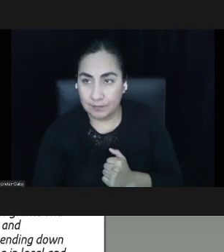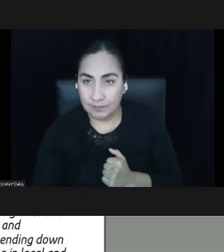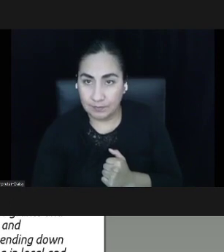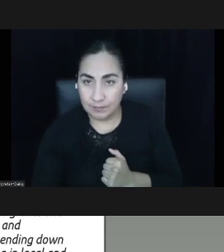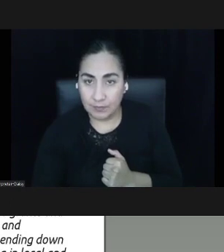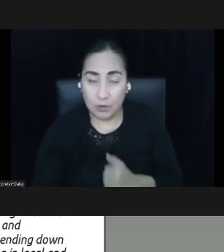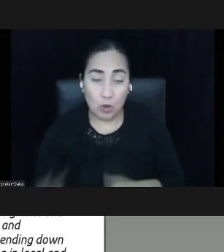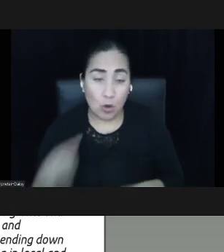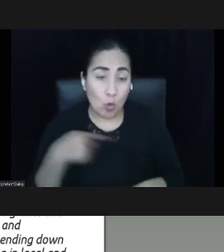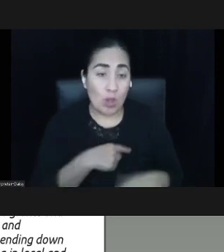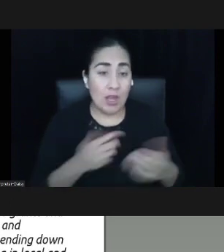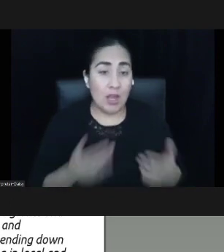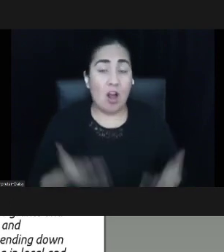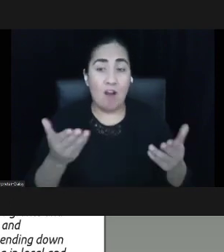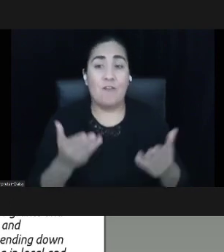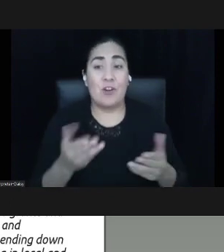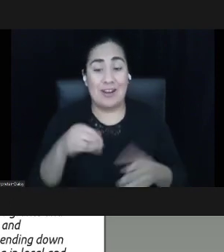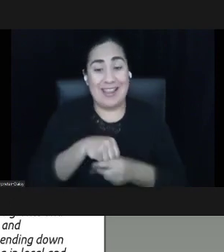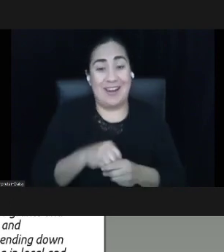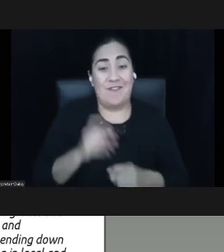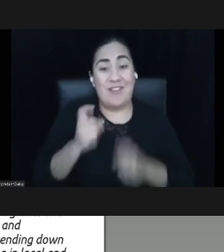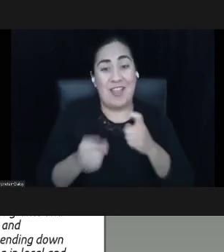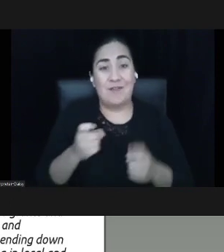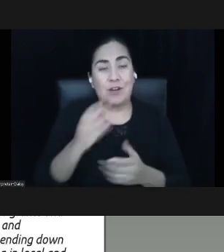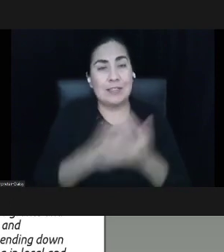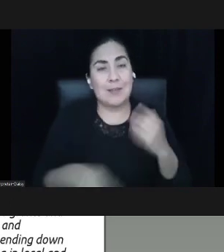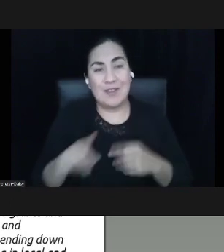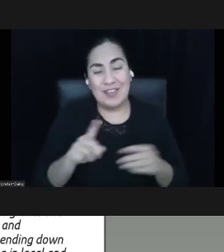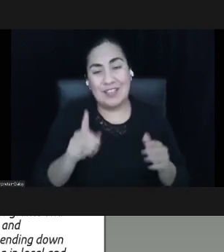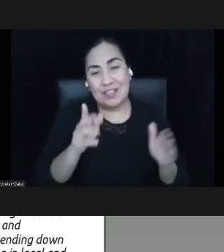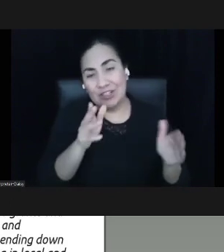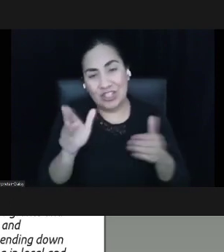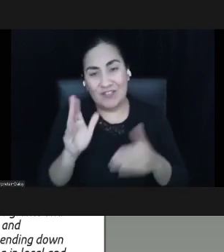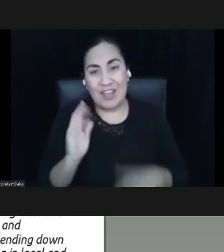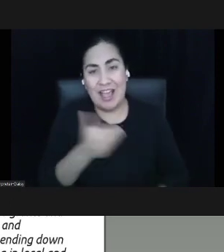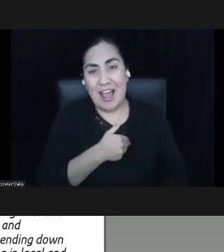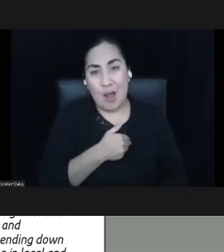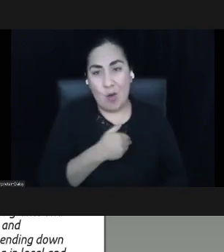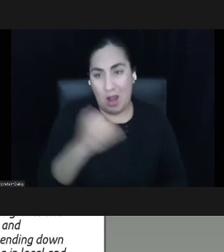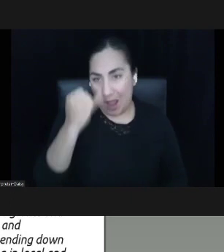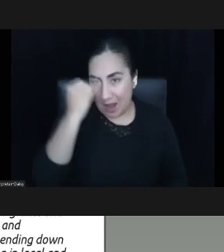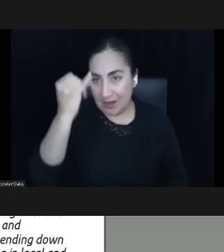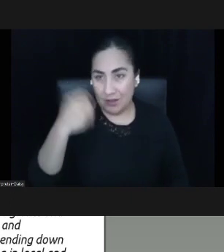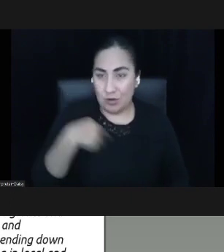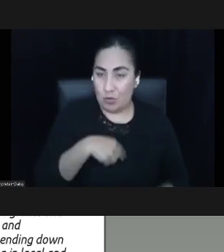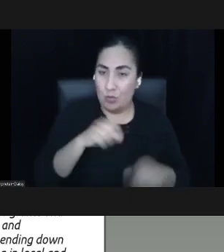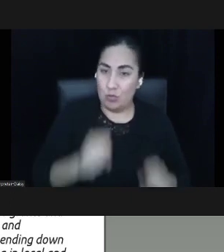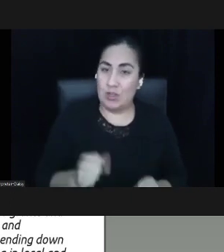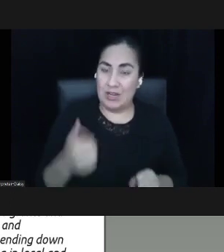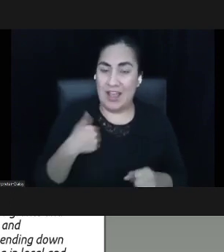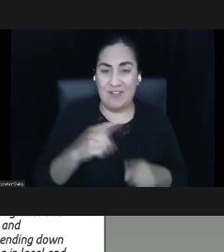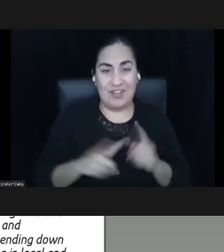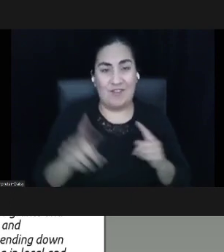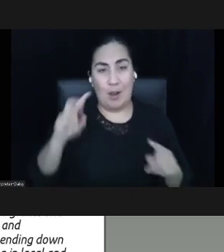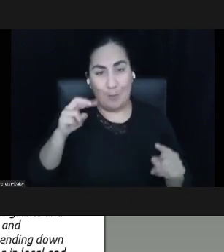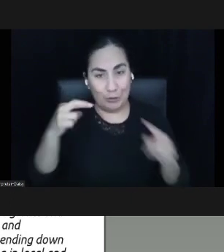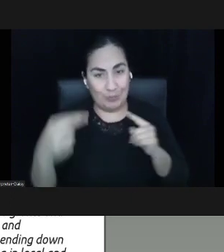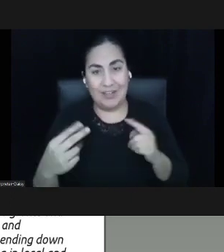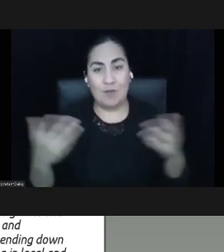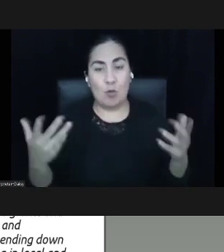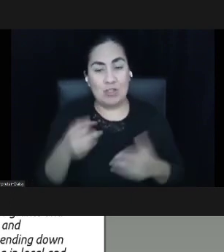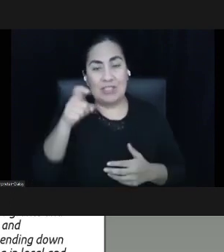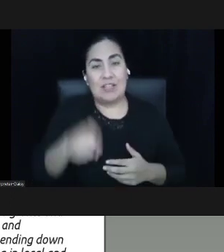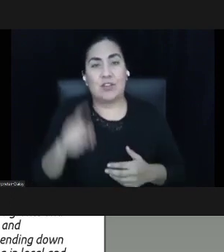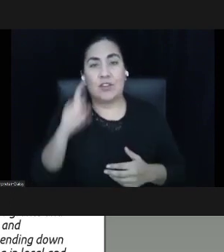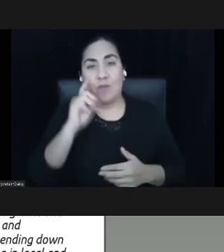to shift our thinking about the many actions we could take as an inherently privileged perspective to thinking about what is necessary for all